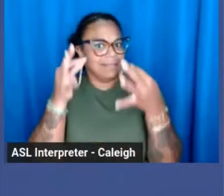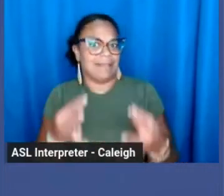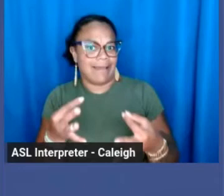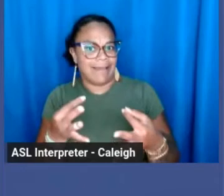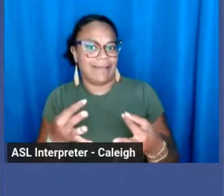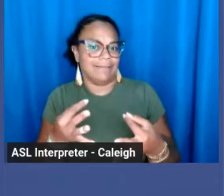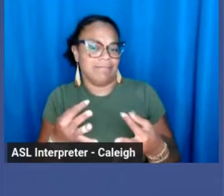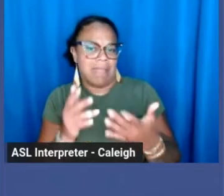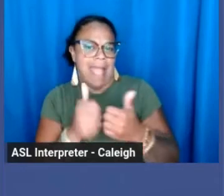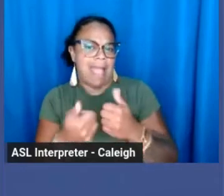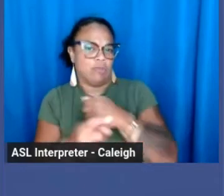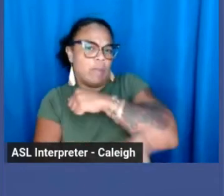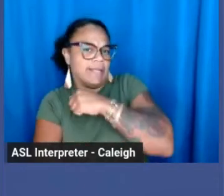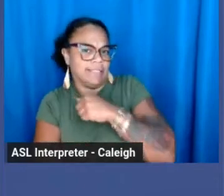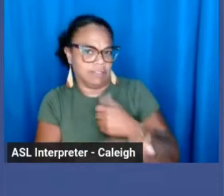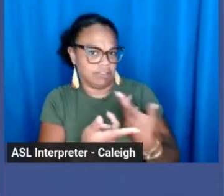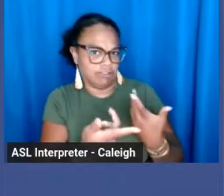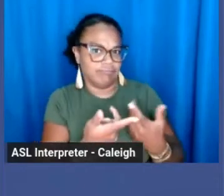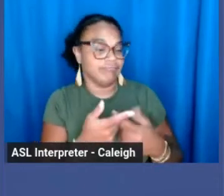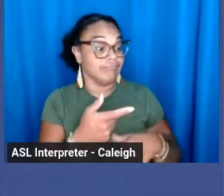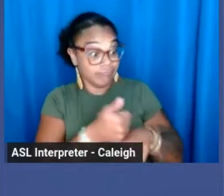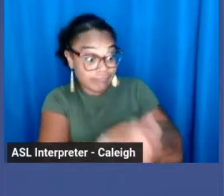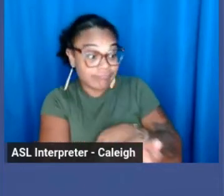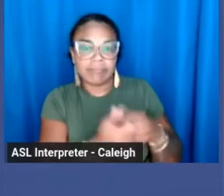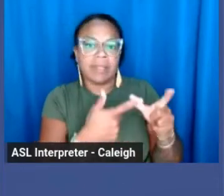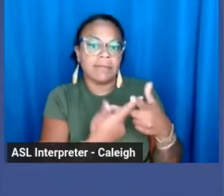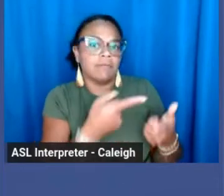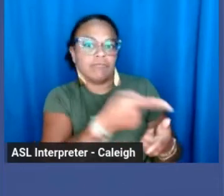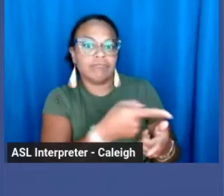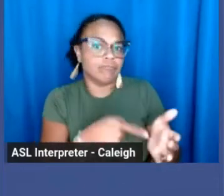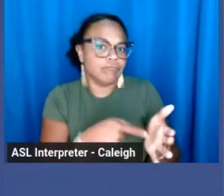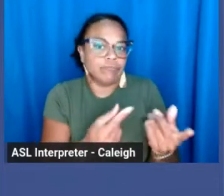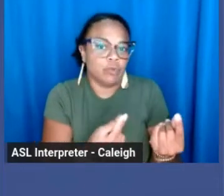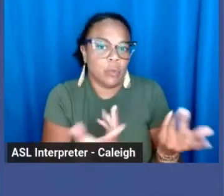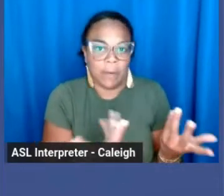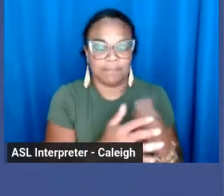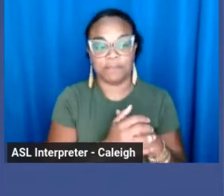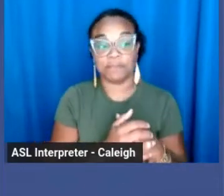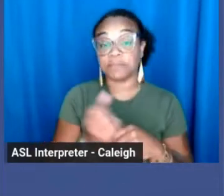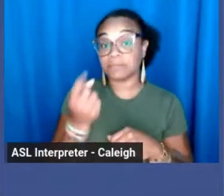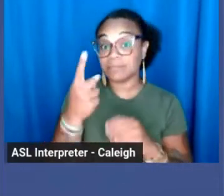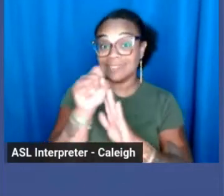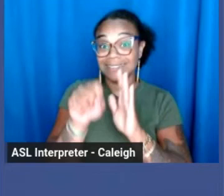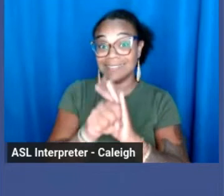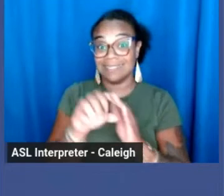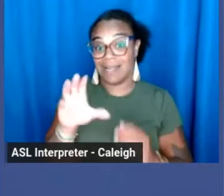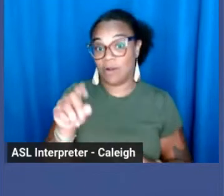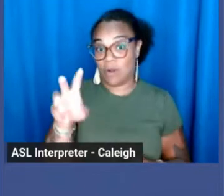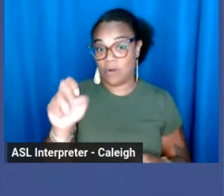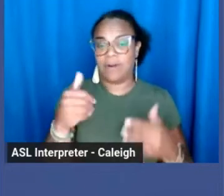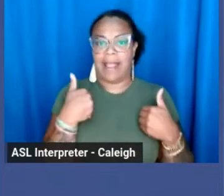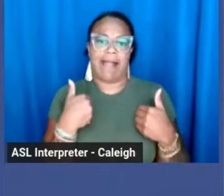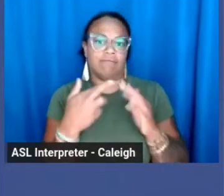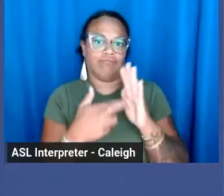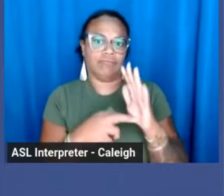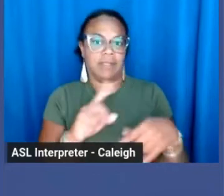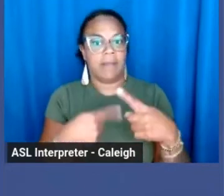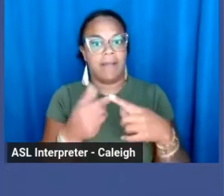punishment is, what your penalty is after that. There are guidelines in the state code for how to sentence